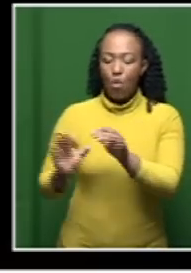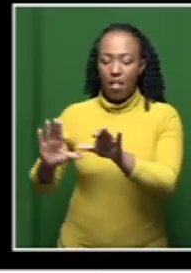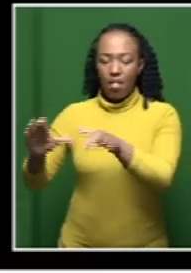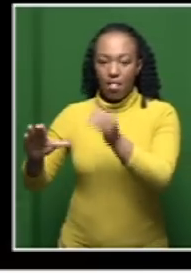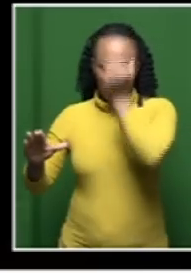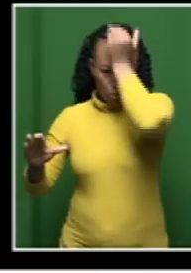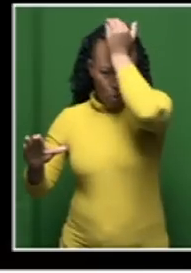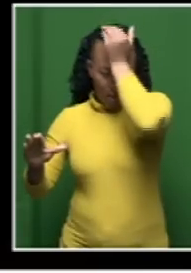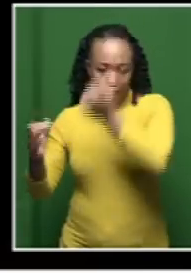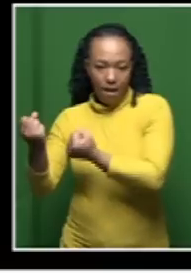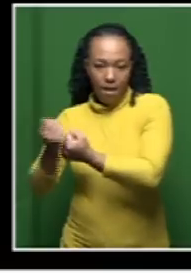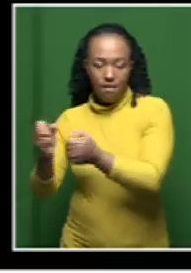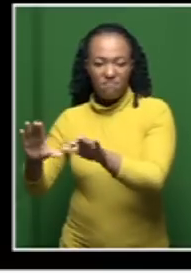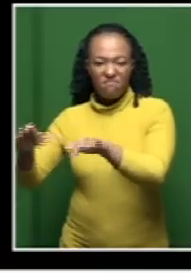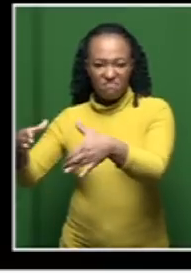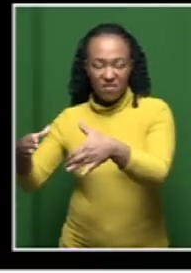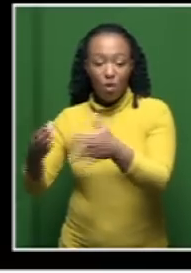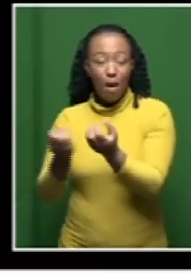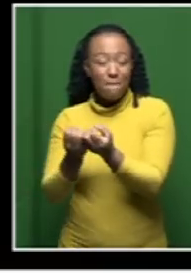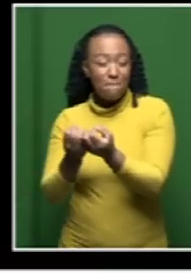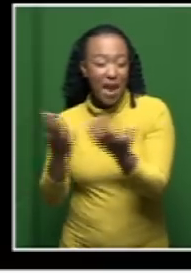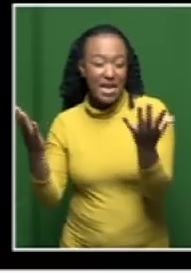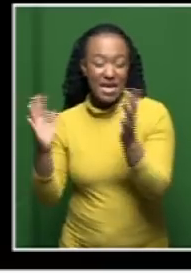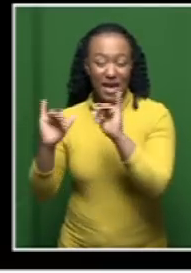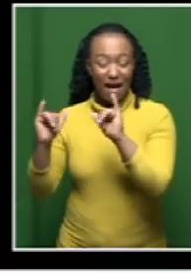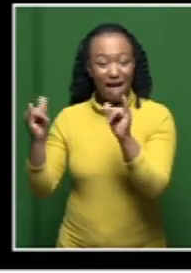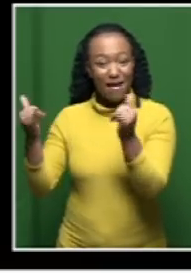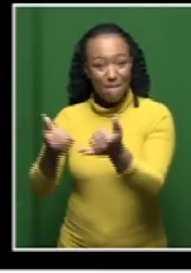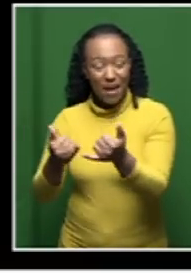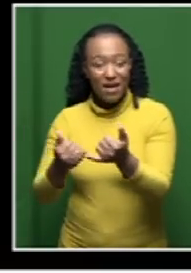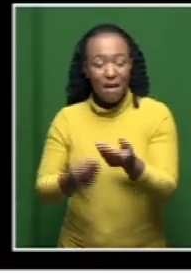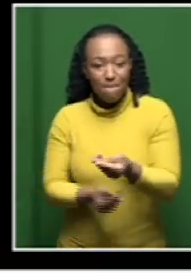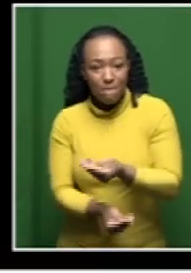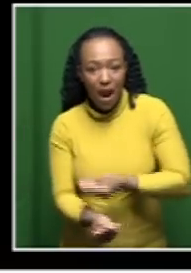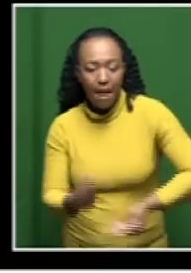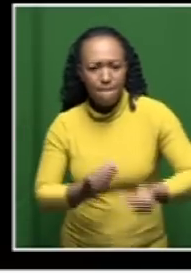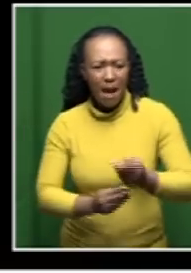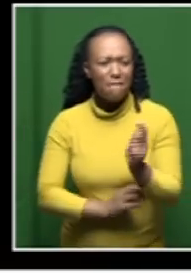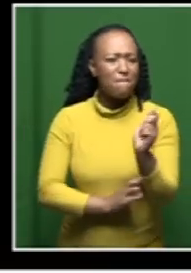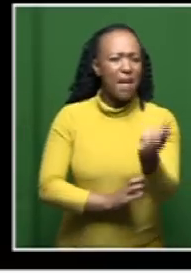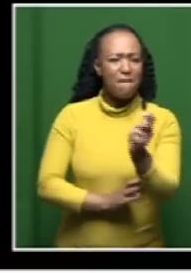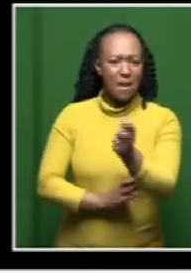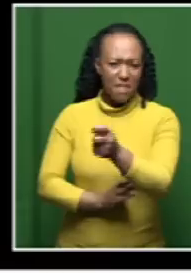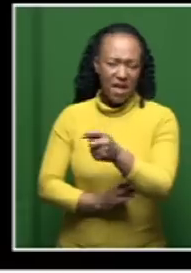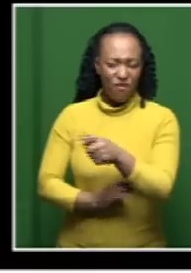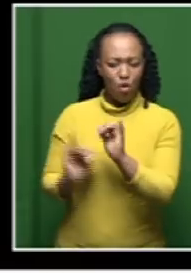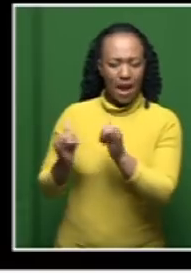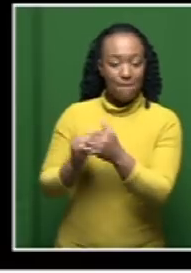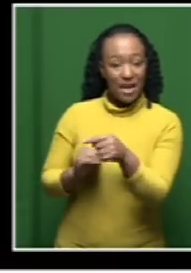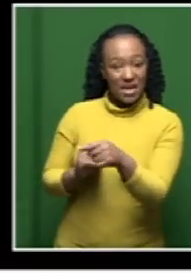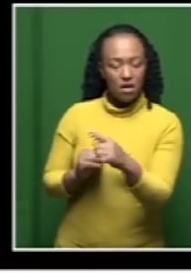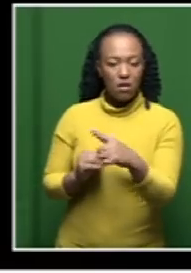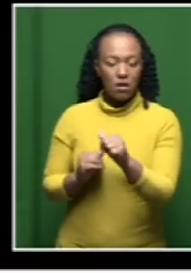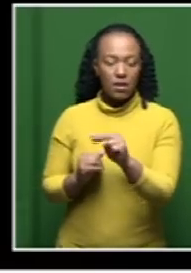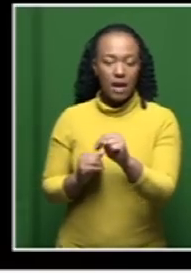Glencore has been found guilty in many parts of the world for paying bribes, market manipulation. You know, and that's kind